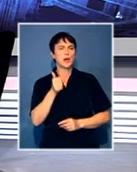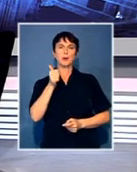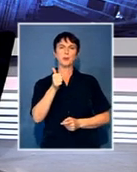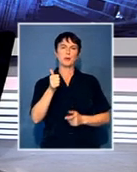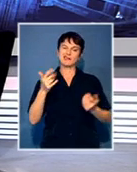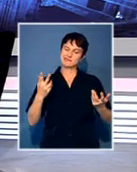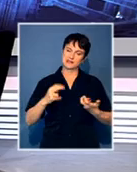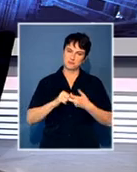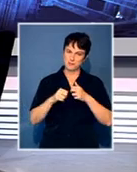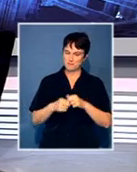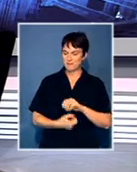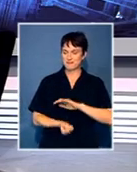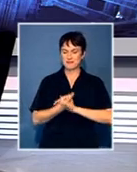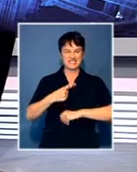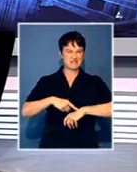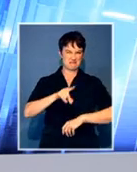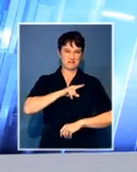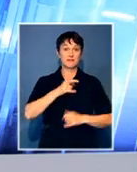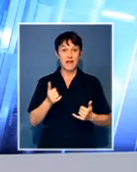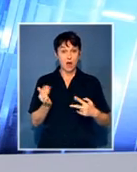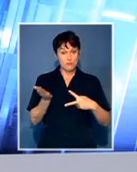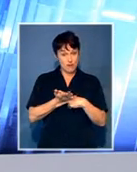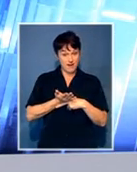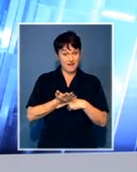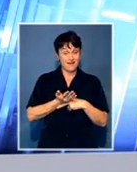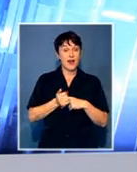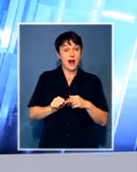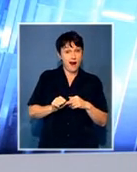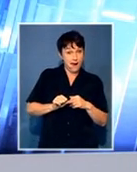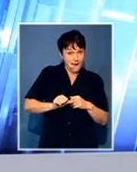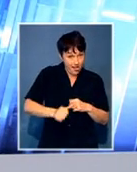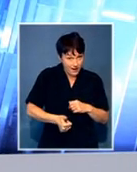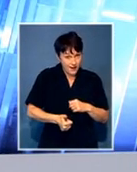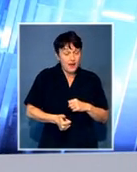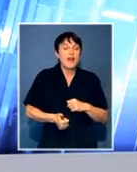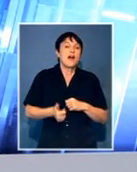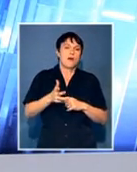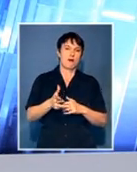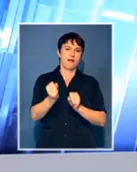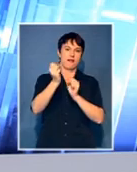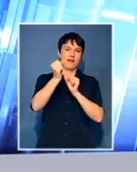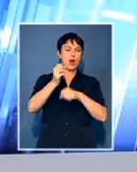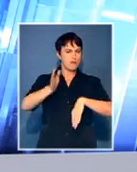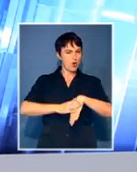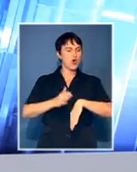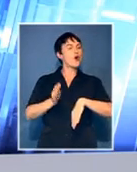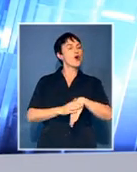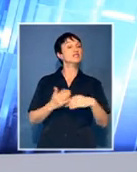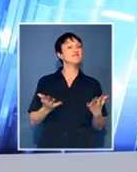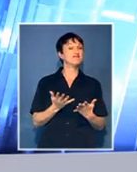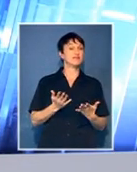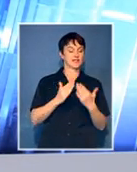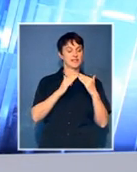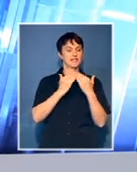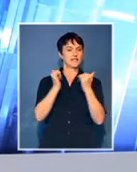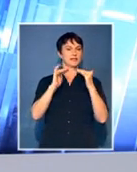with these programs such as these. We'll take a quick break right here on Democracy 20. Don't go anywhere. When you come back, we carry on celebrating 20 years